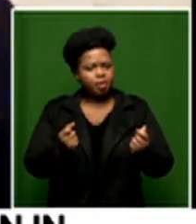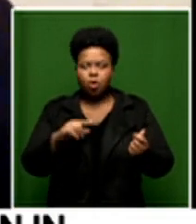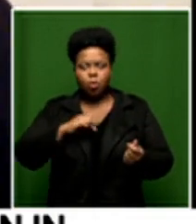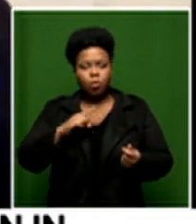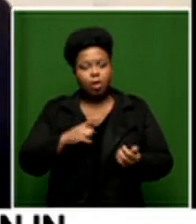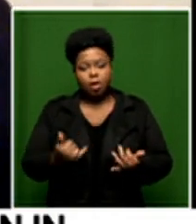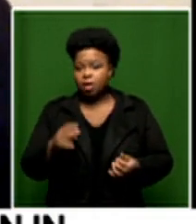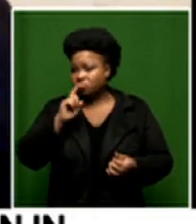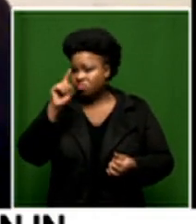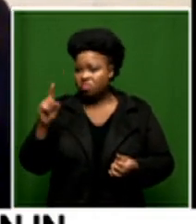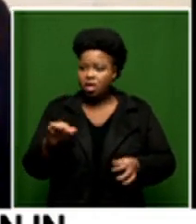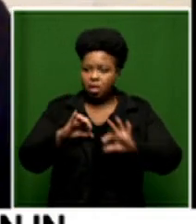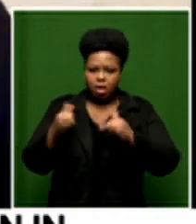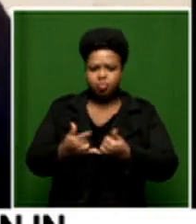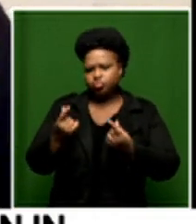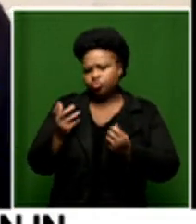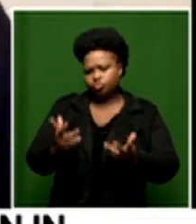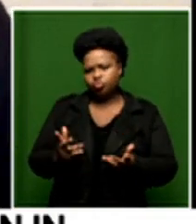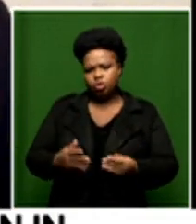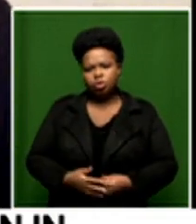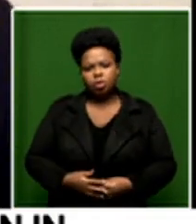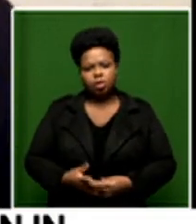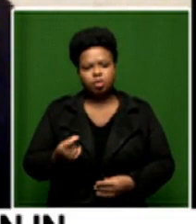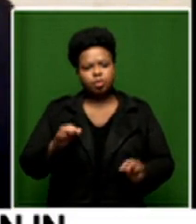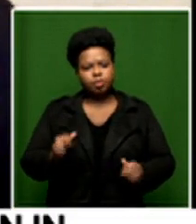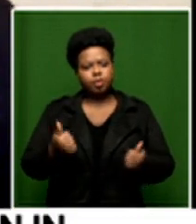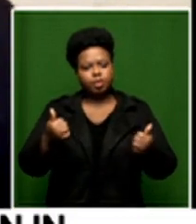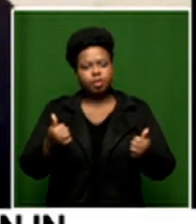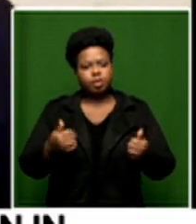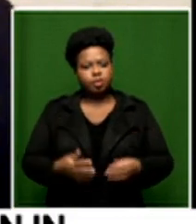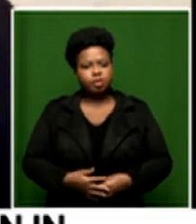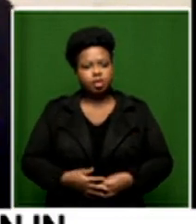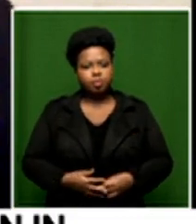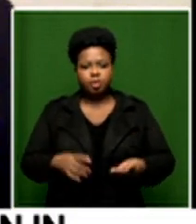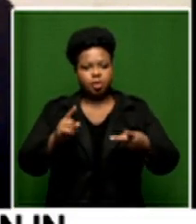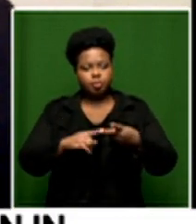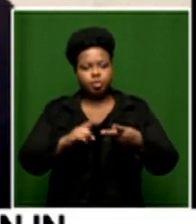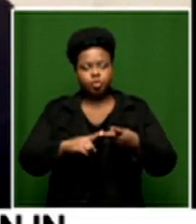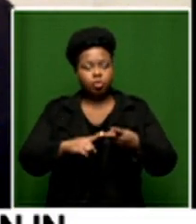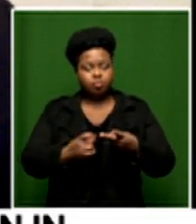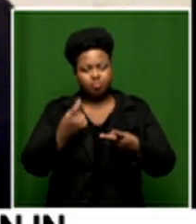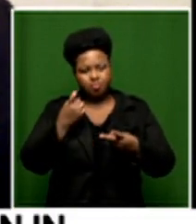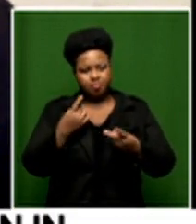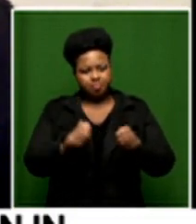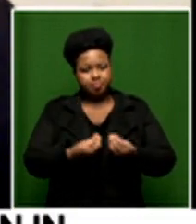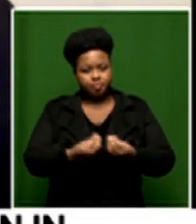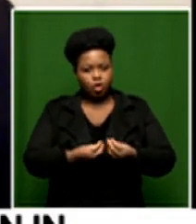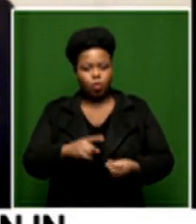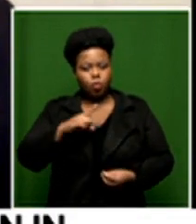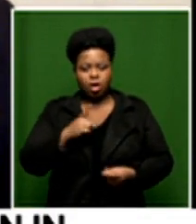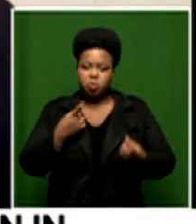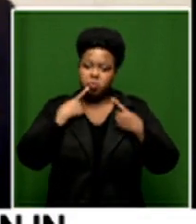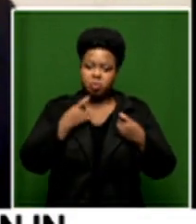there are companies that are doing it and doing it exceptionally well however one of the things they complain about is that there are not